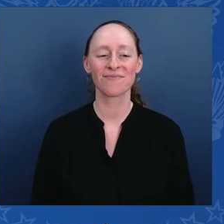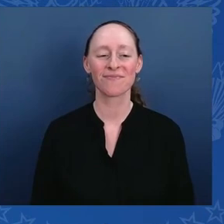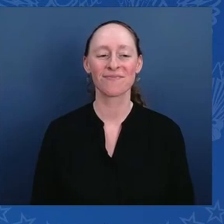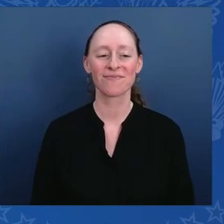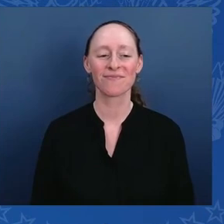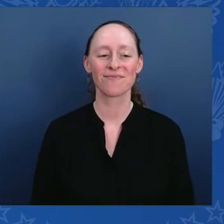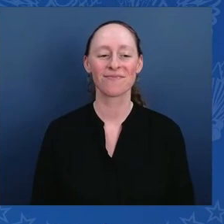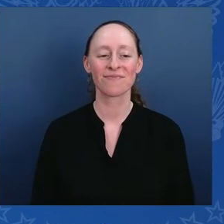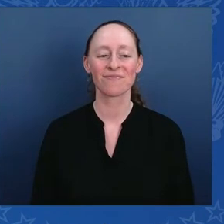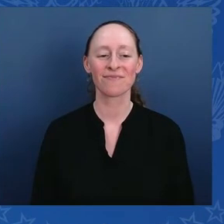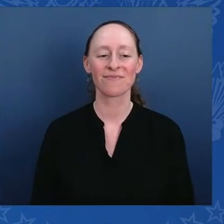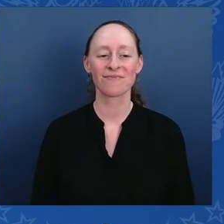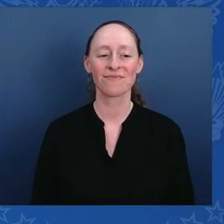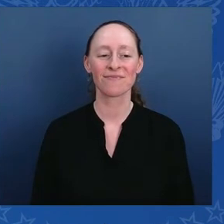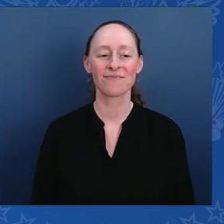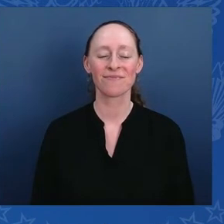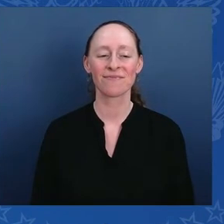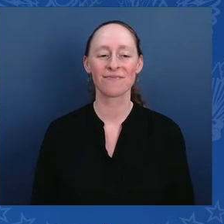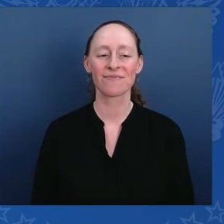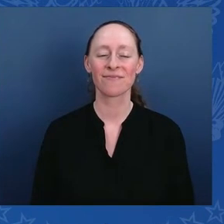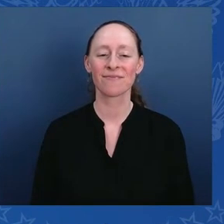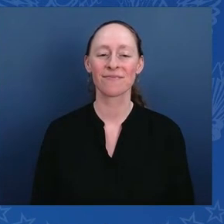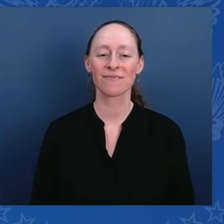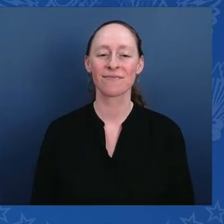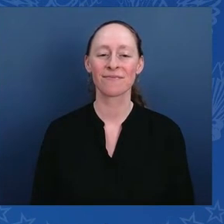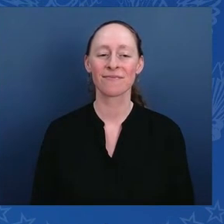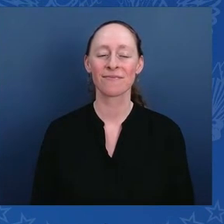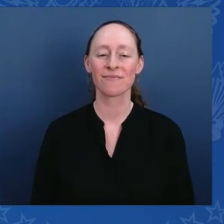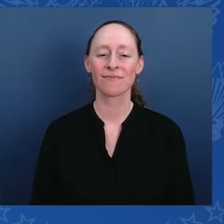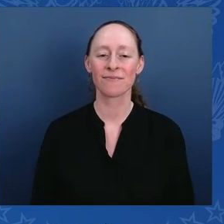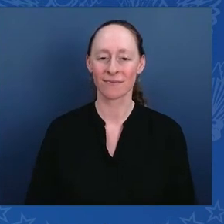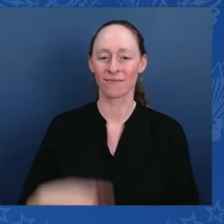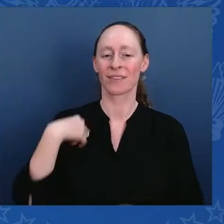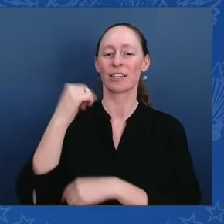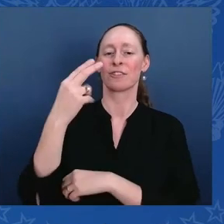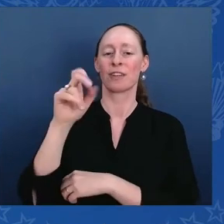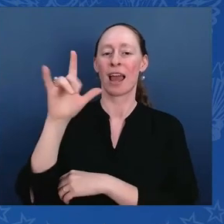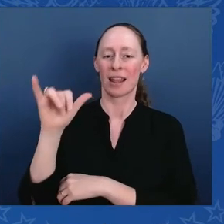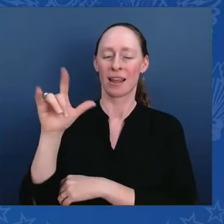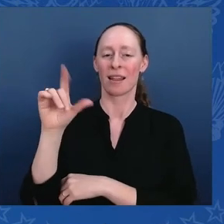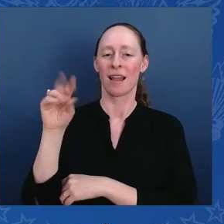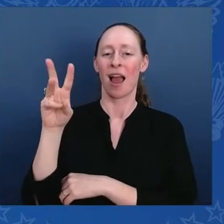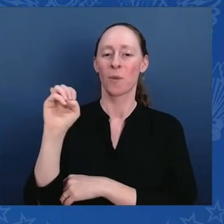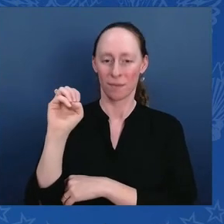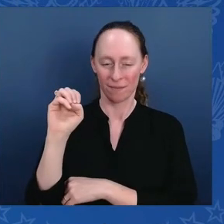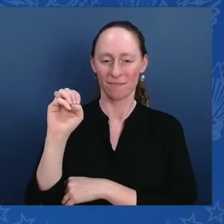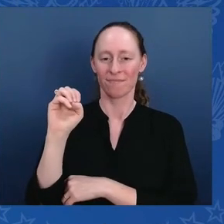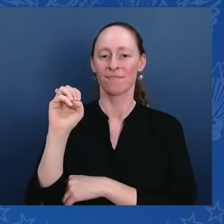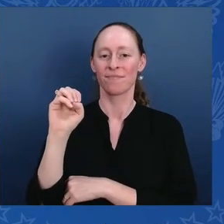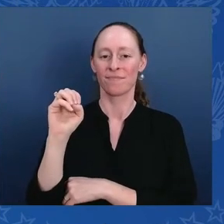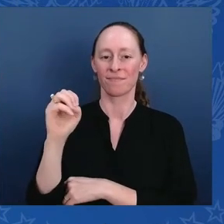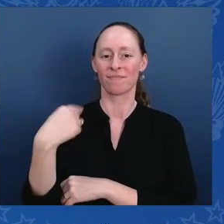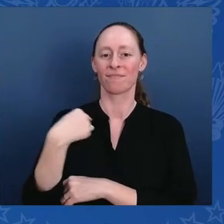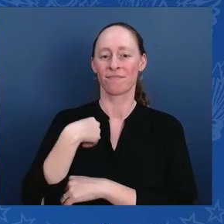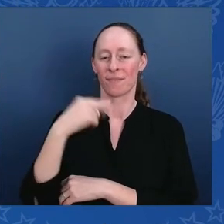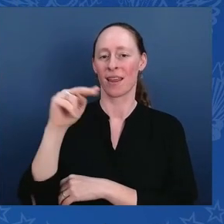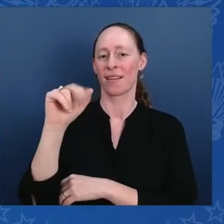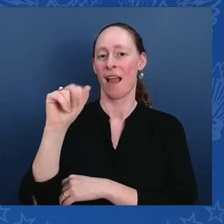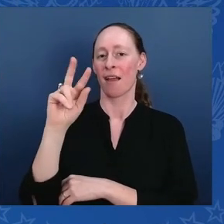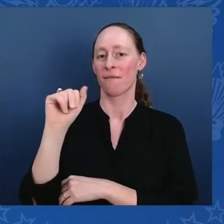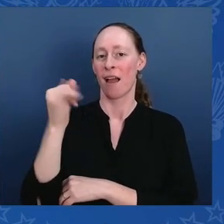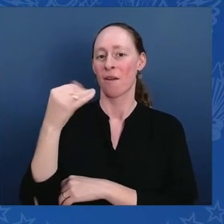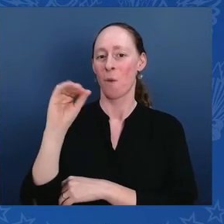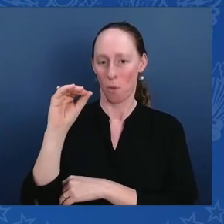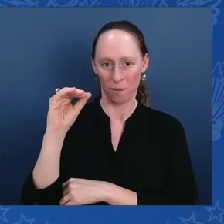My name is Shelly Lowe. I'm Navajo. I'm originally from Ganado, Arizona, and I am chair of the National Endowment for Humanities. And I want to